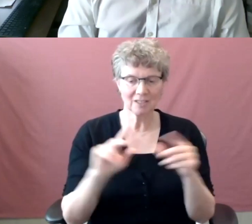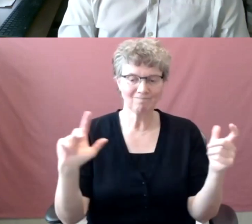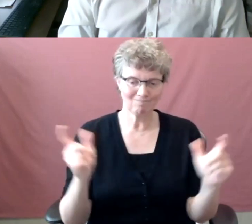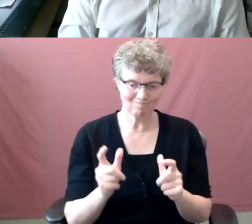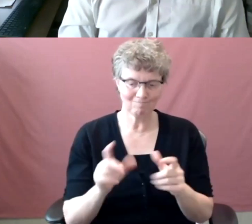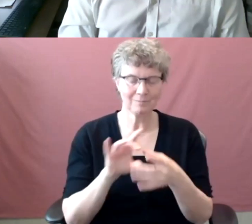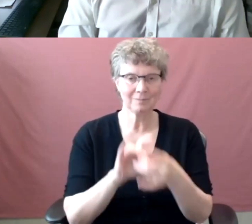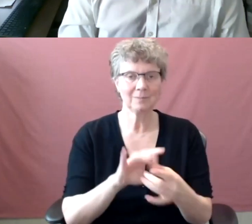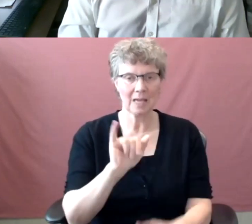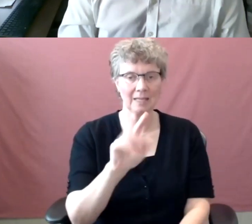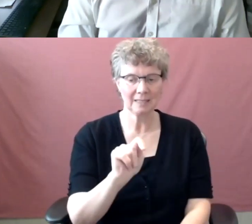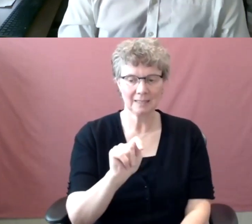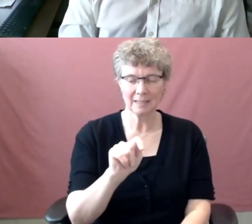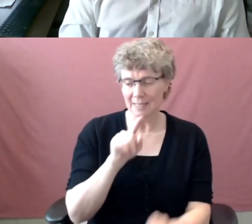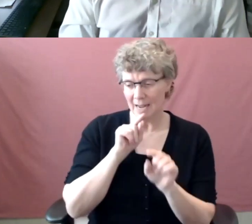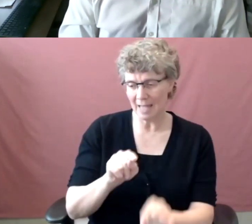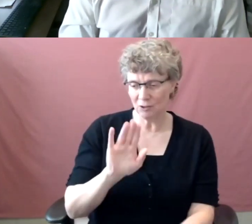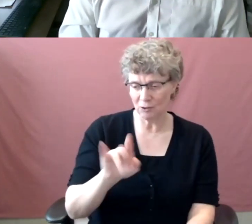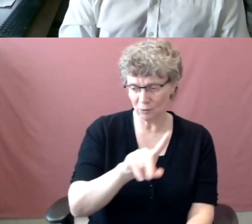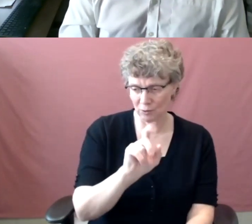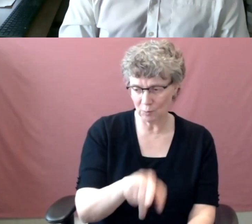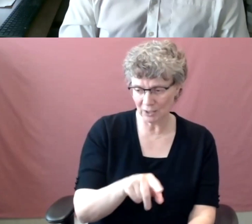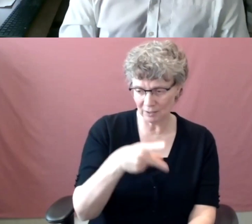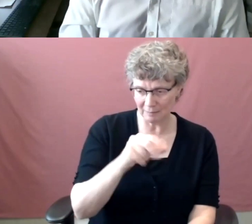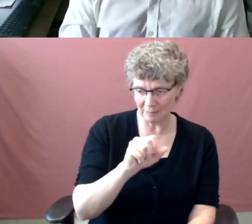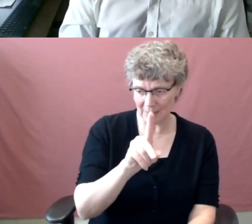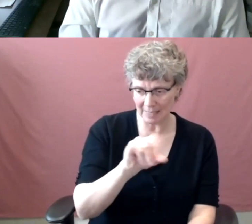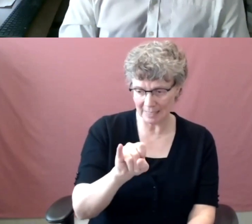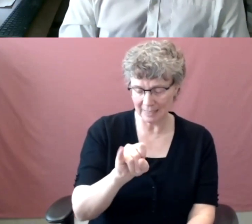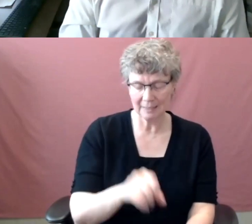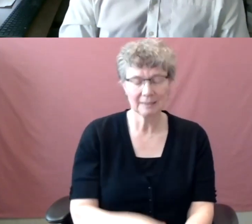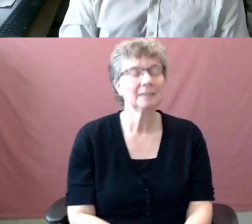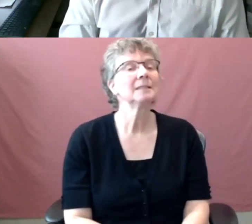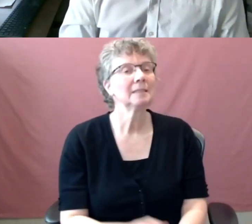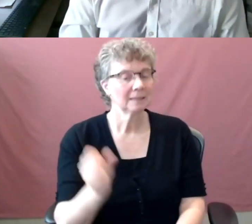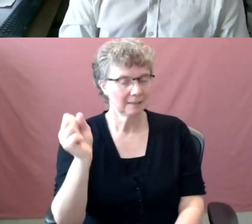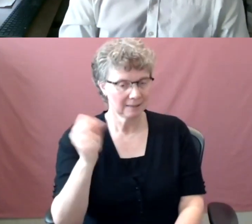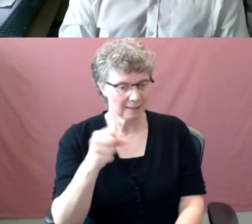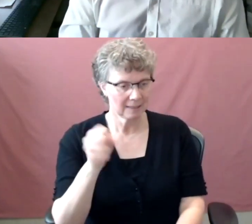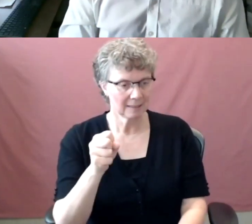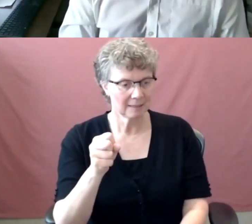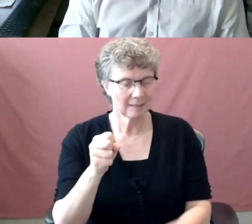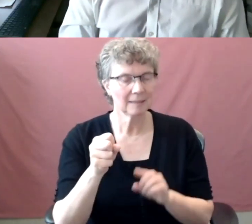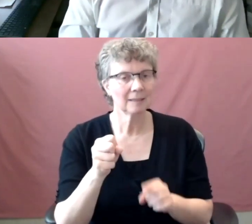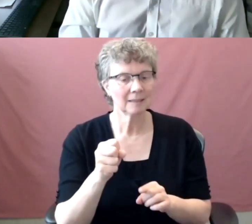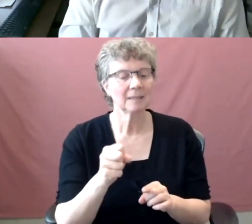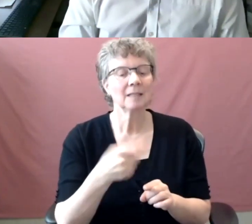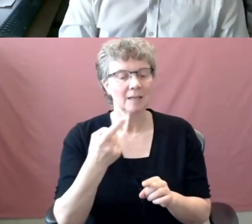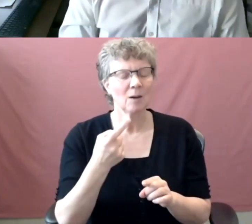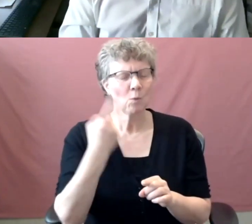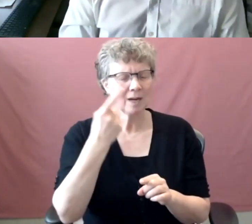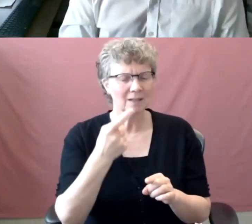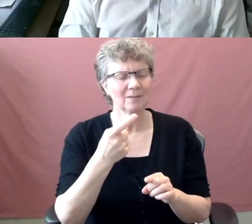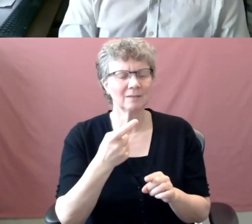Yes, it does. Because, uh, according to presidents, uh, one of, one of the, one of the, uh, news articles, the,